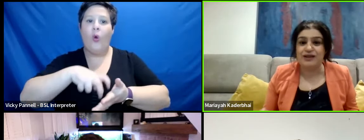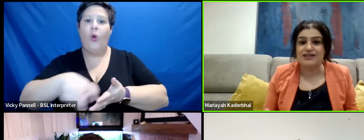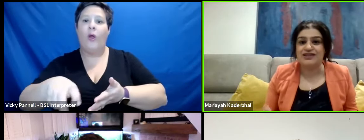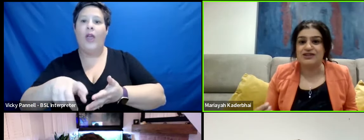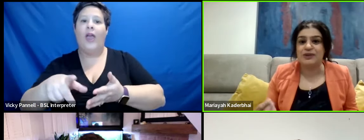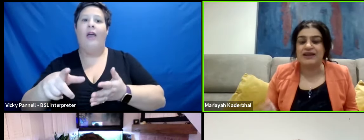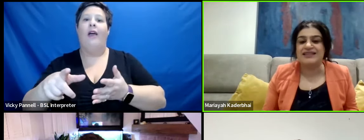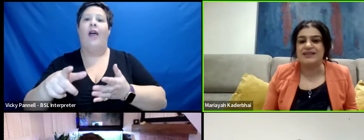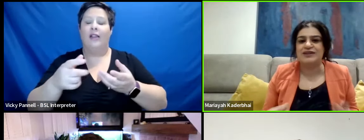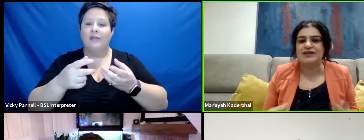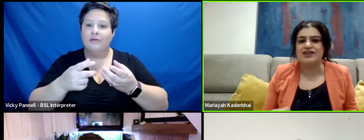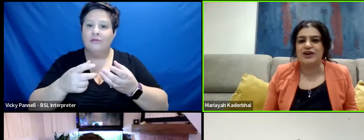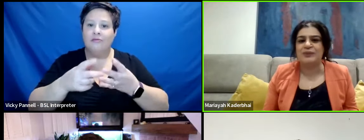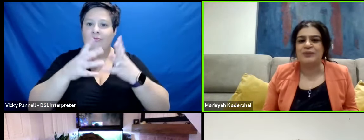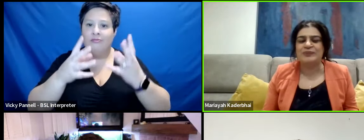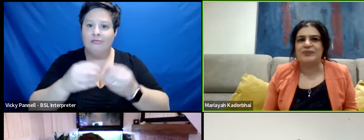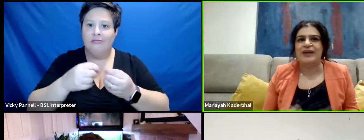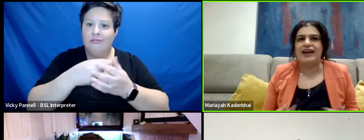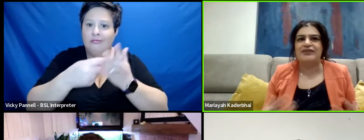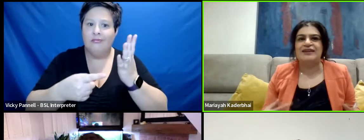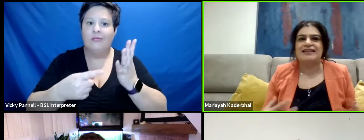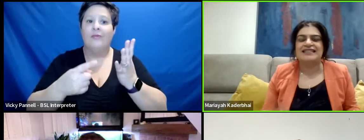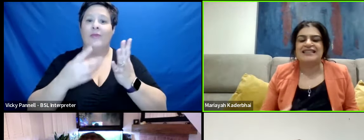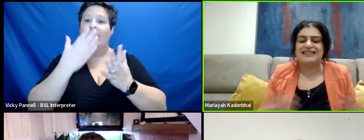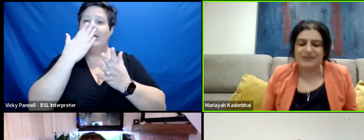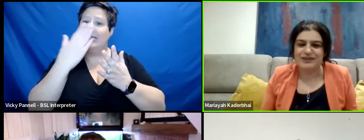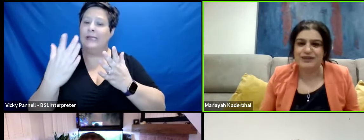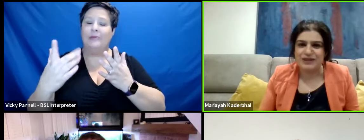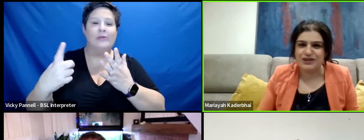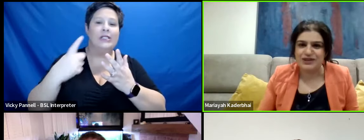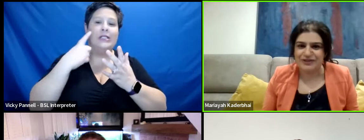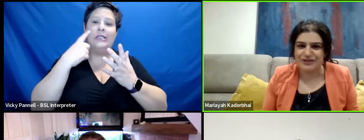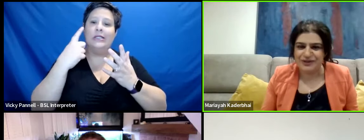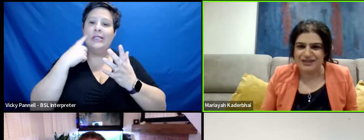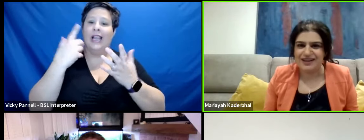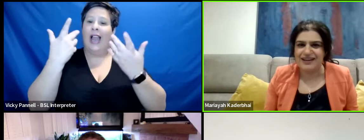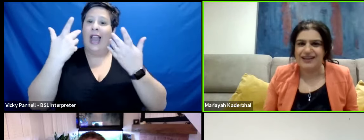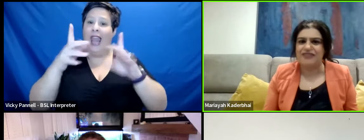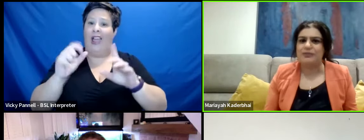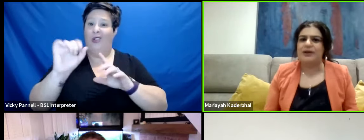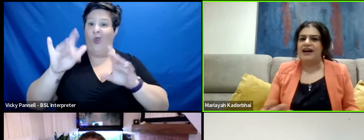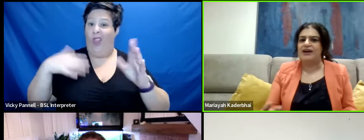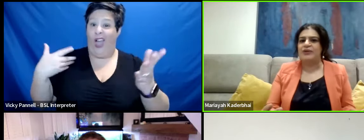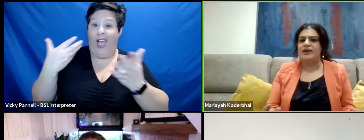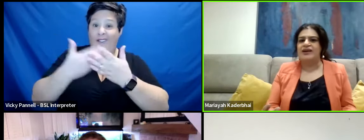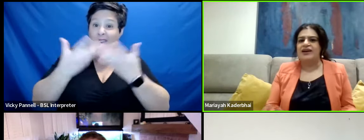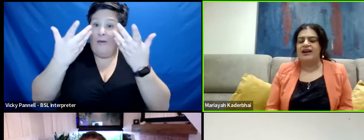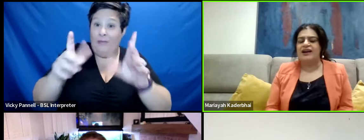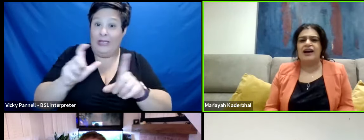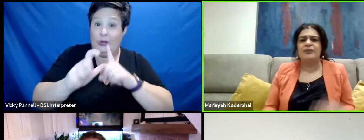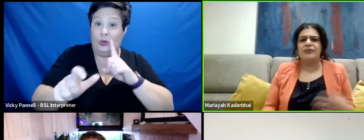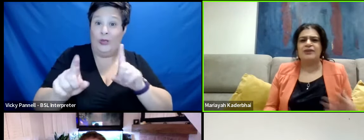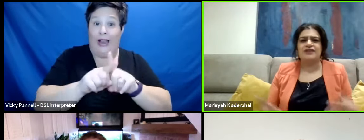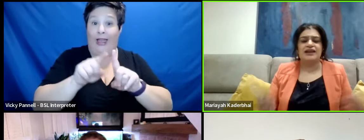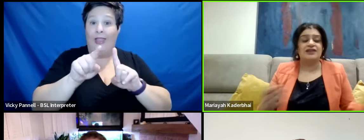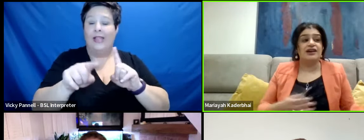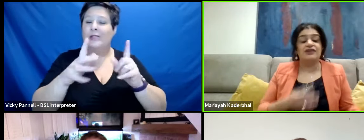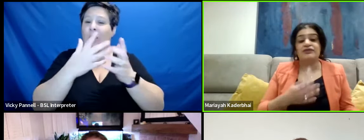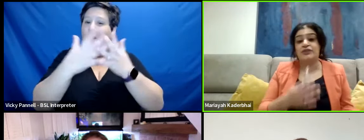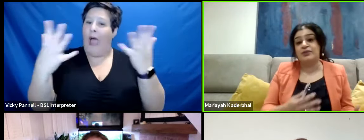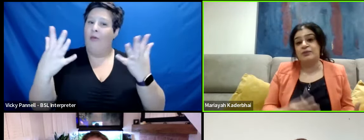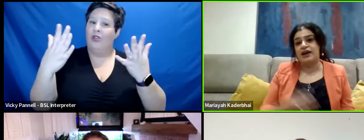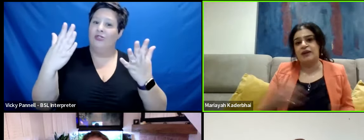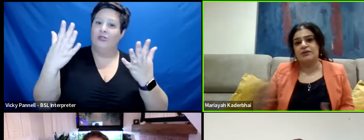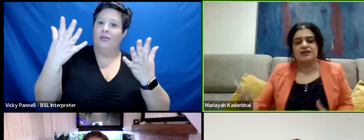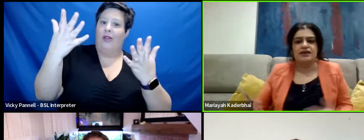cigarette, just, but it seemed that so effortlessly, it's like you'd been doing it for your entire life, but how, yeah, how much of that is